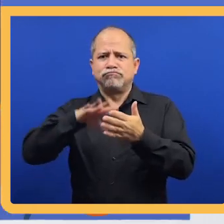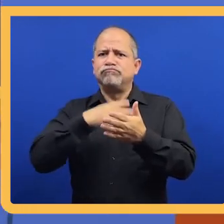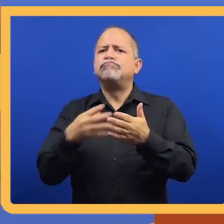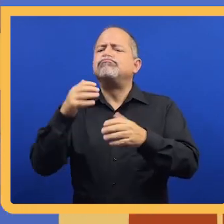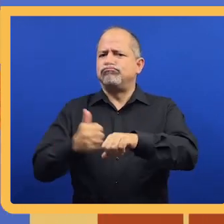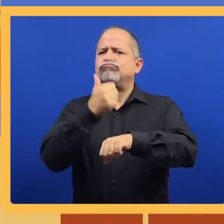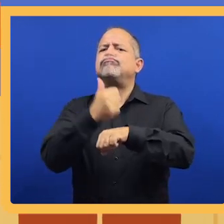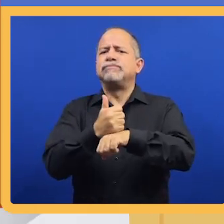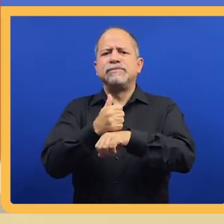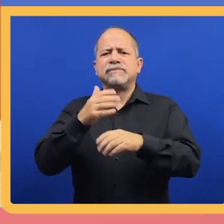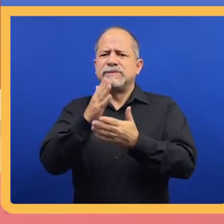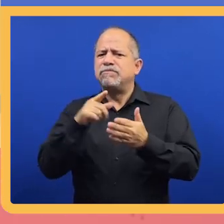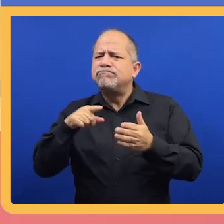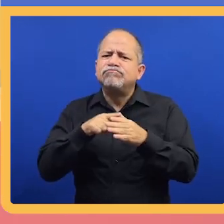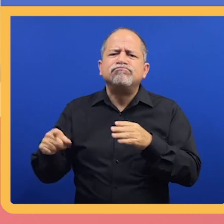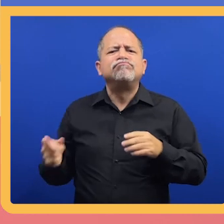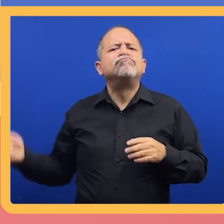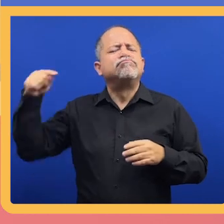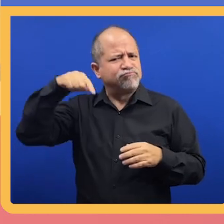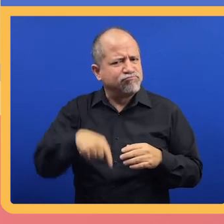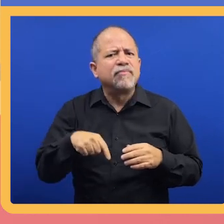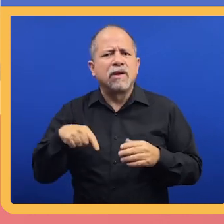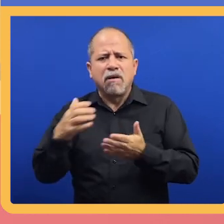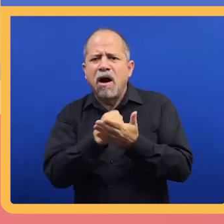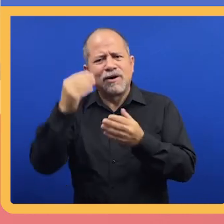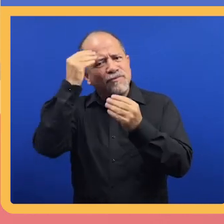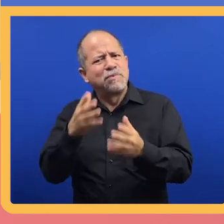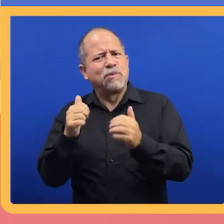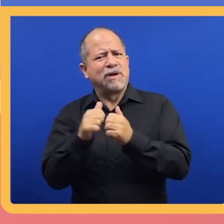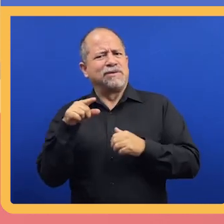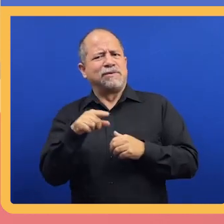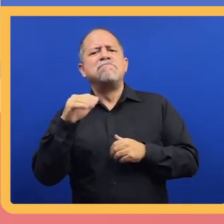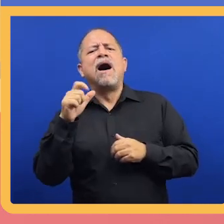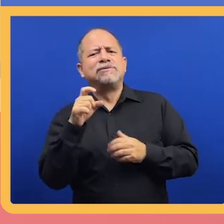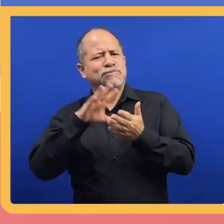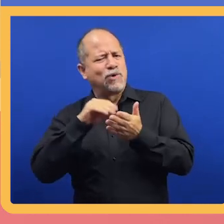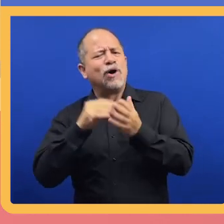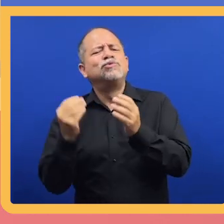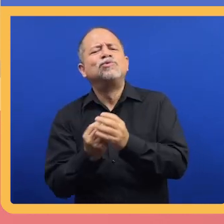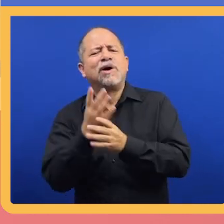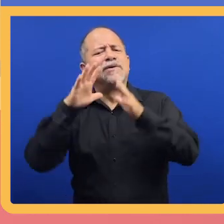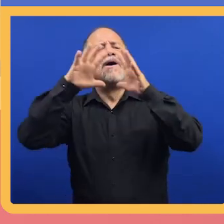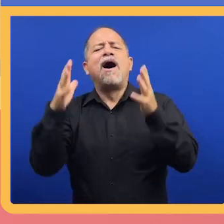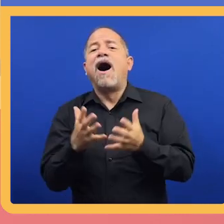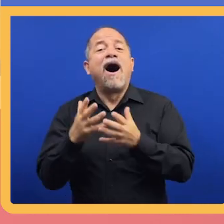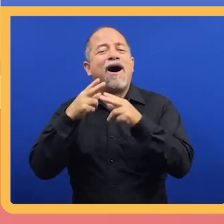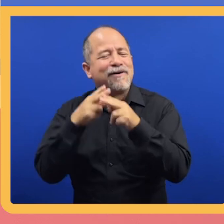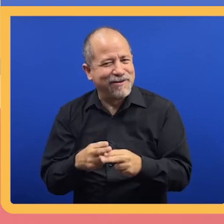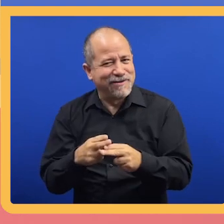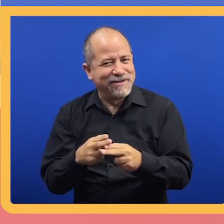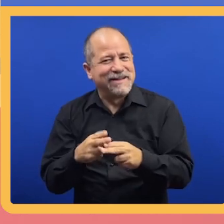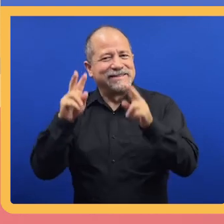coordinator arranges for some specialists to gather information about how Max is learning and growing. This is called an